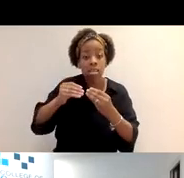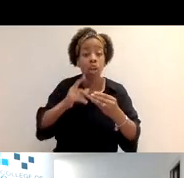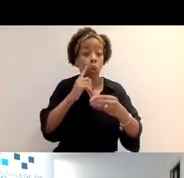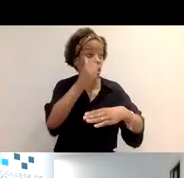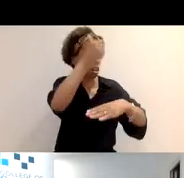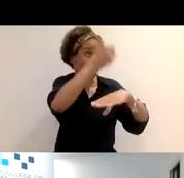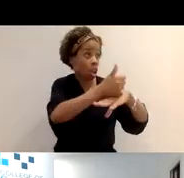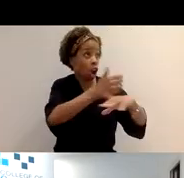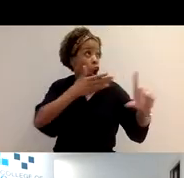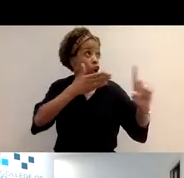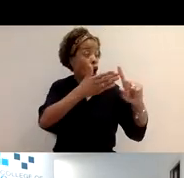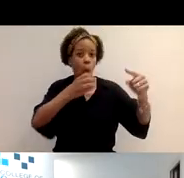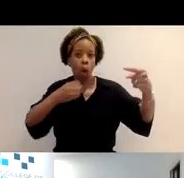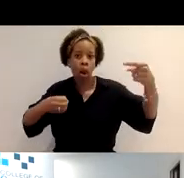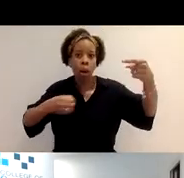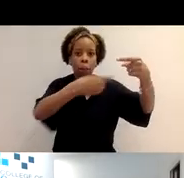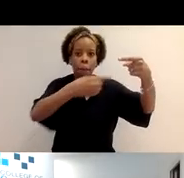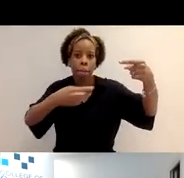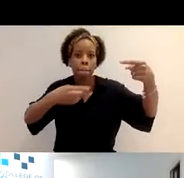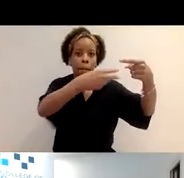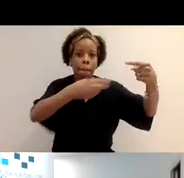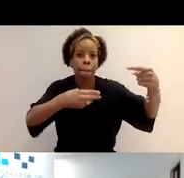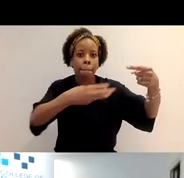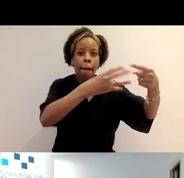that will help you to keep all of that CPD together.